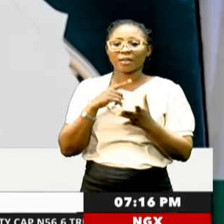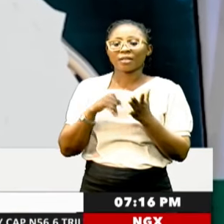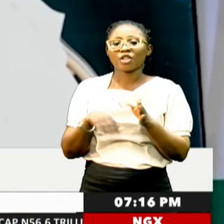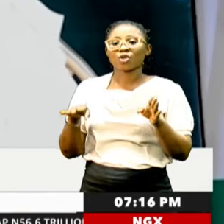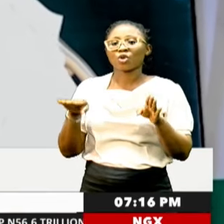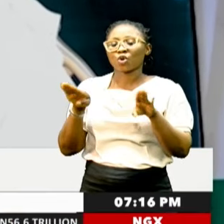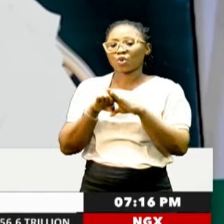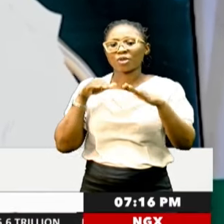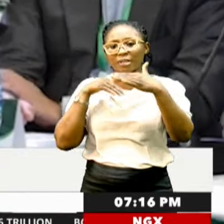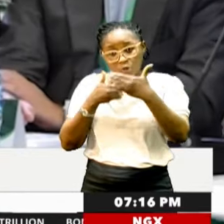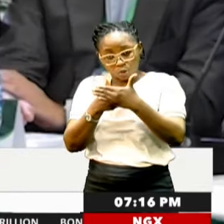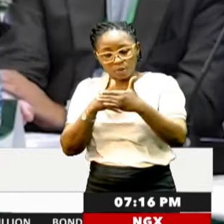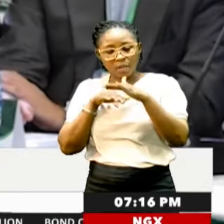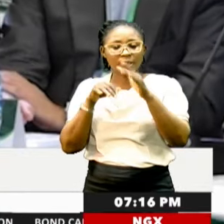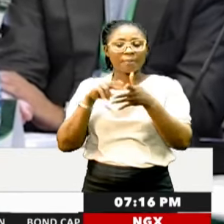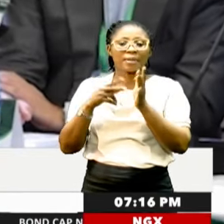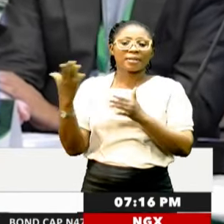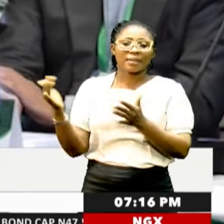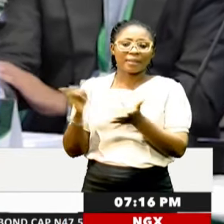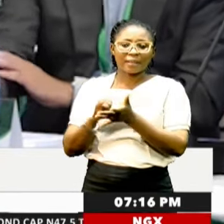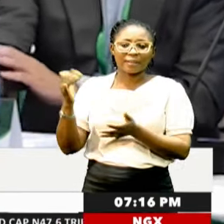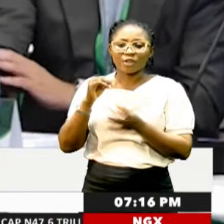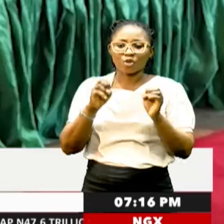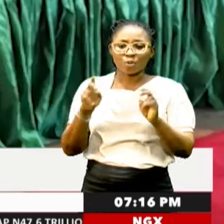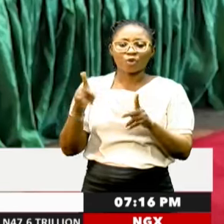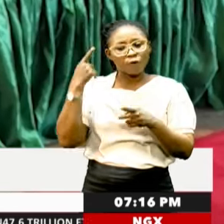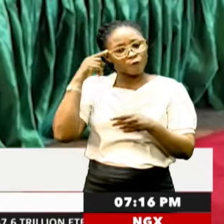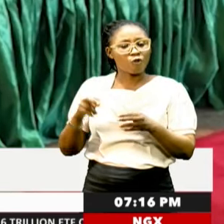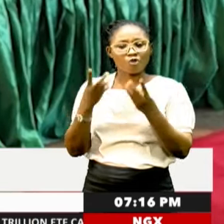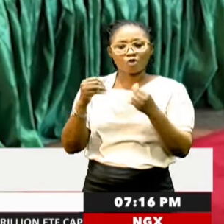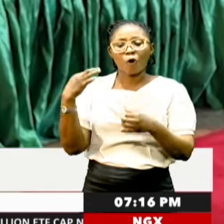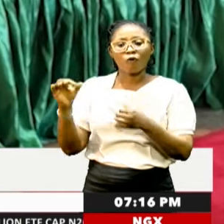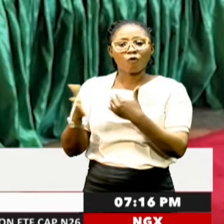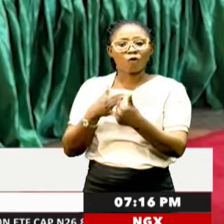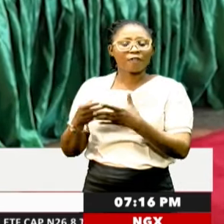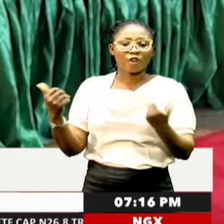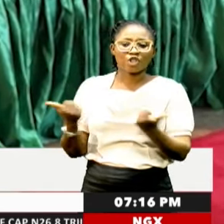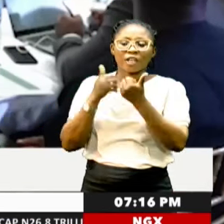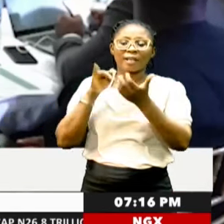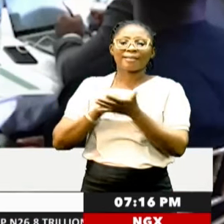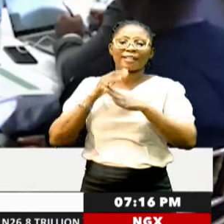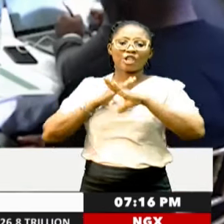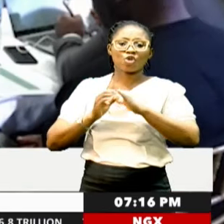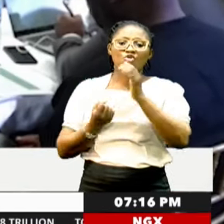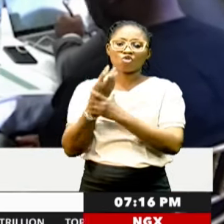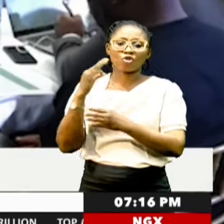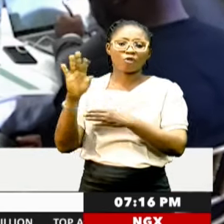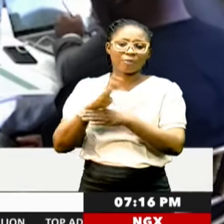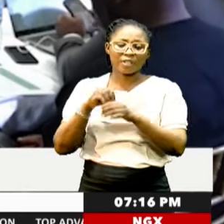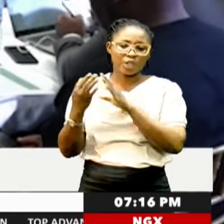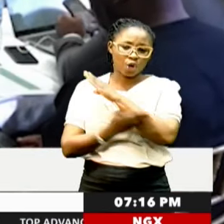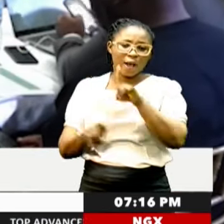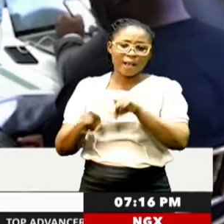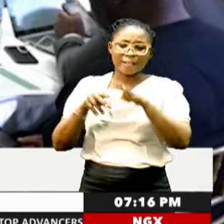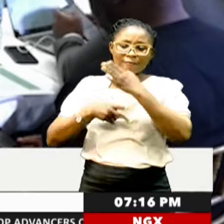access also means that there is room for dissolution of all bottlenecks hindering the growth of businesses in the country, as the Vice